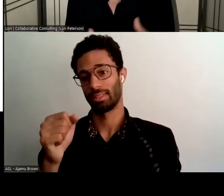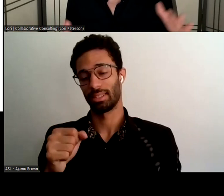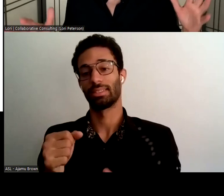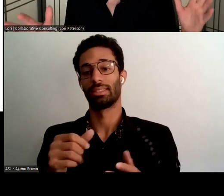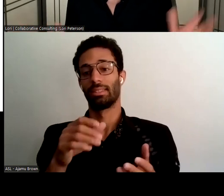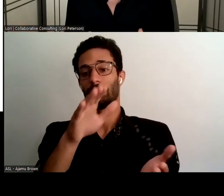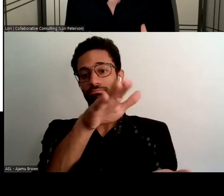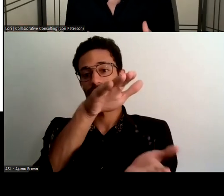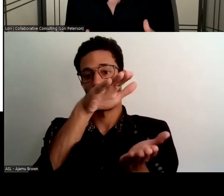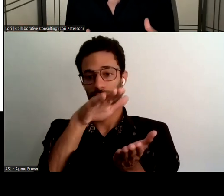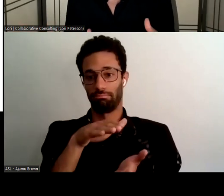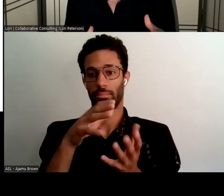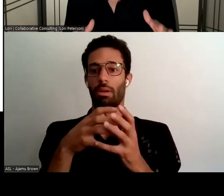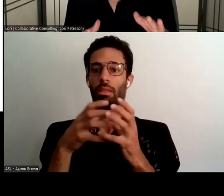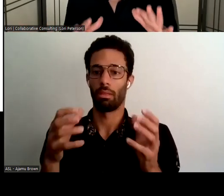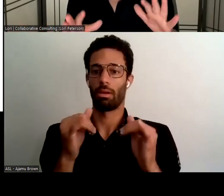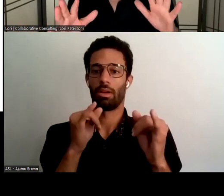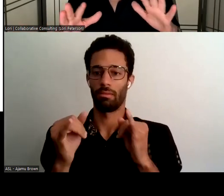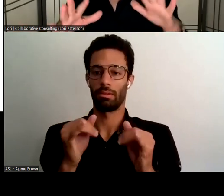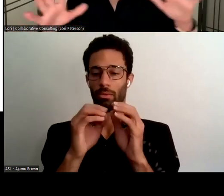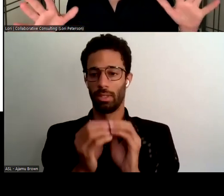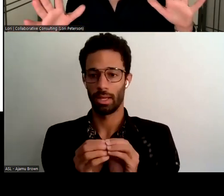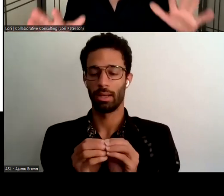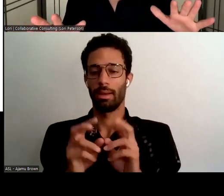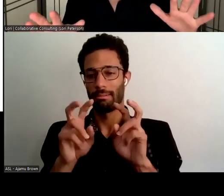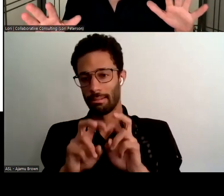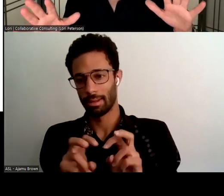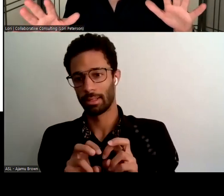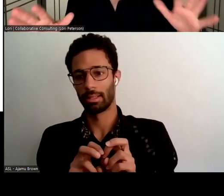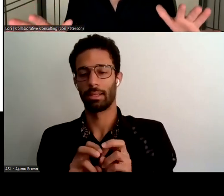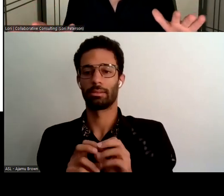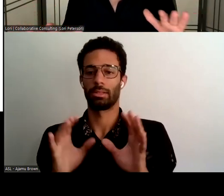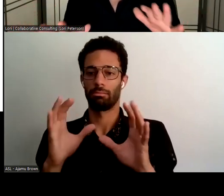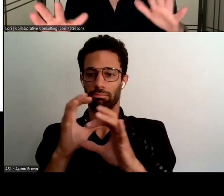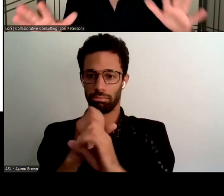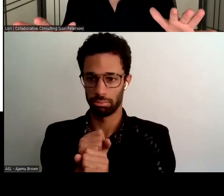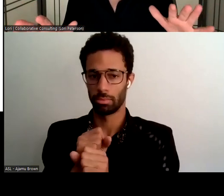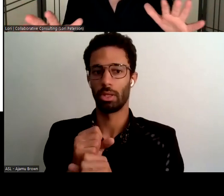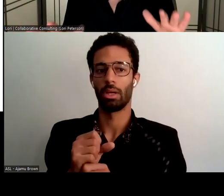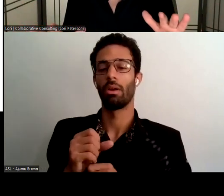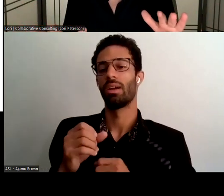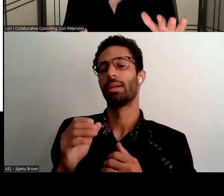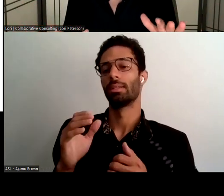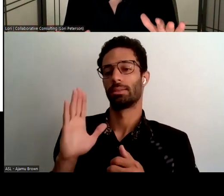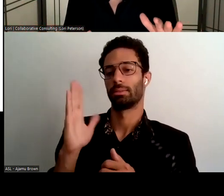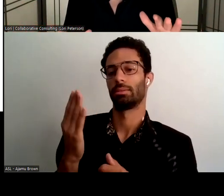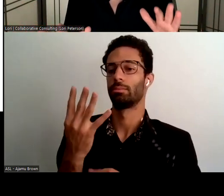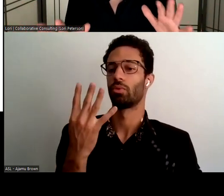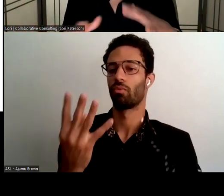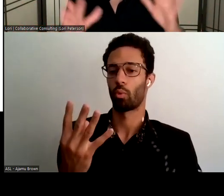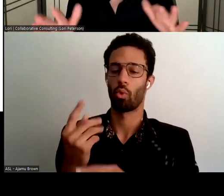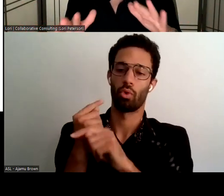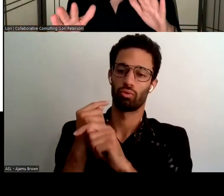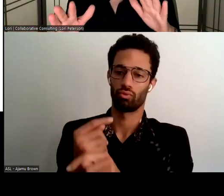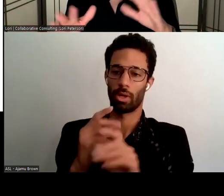analyzed synthesized and came up with kind of i'd say four primary overarching trend categories